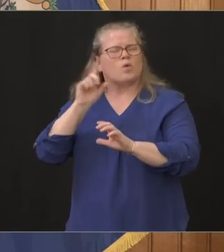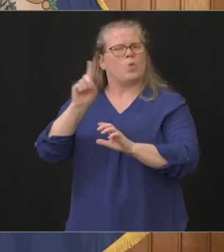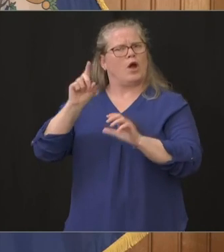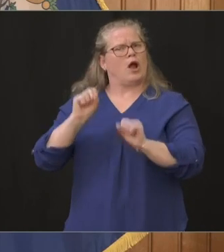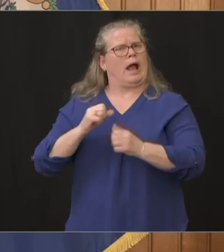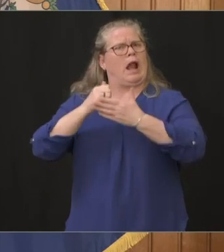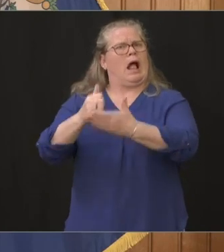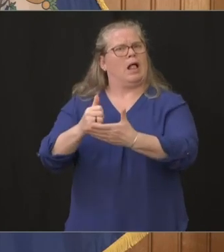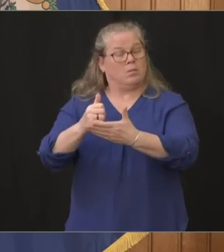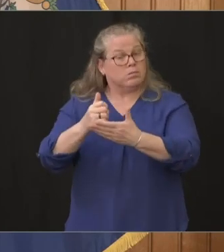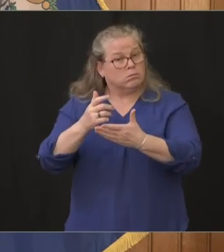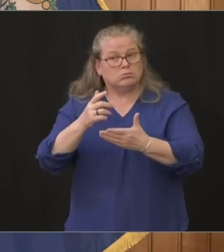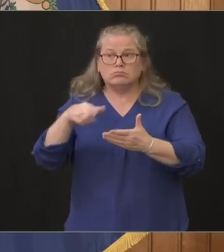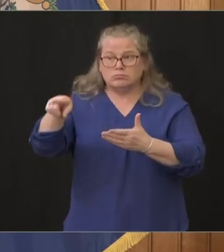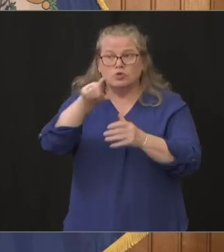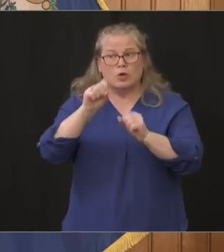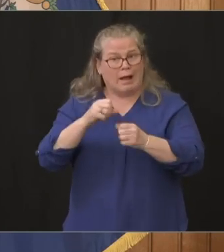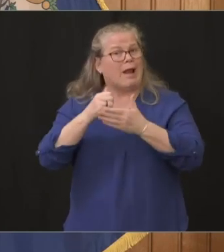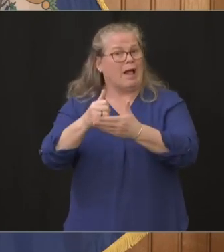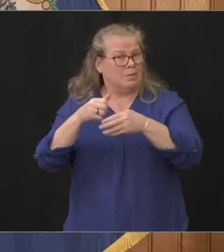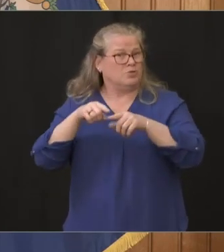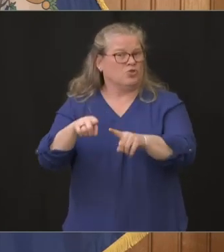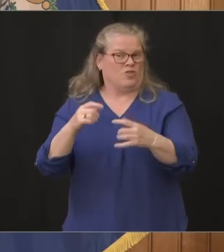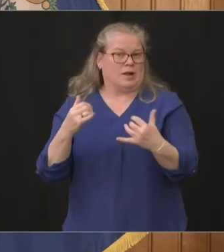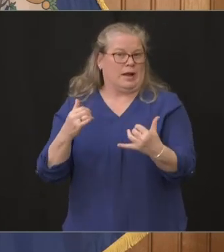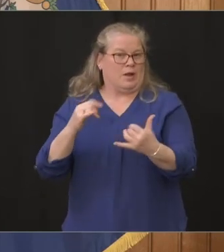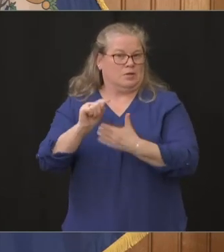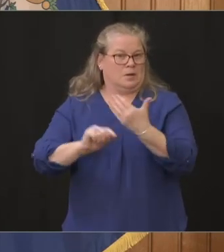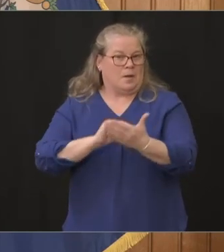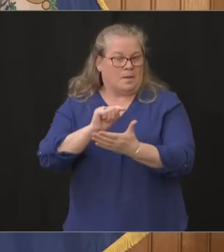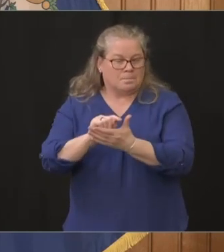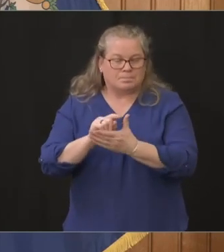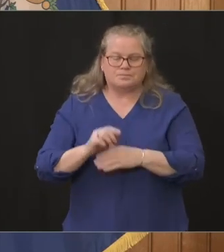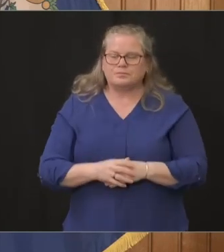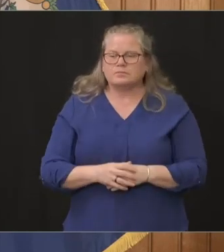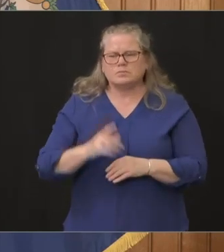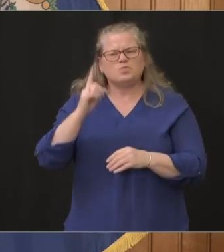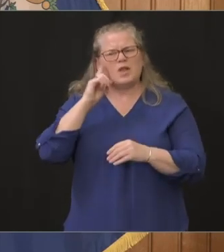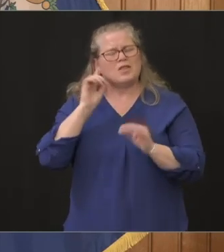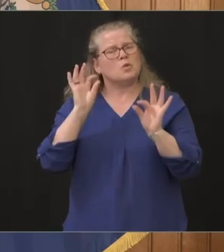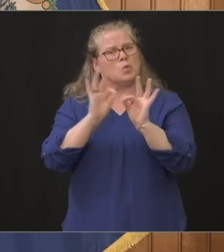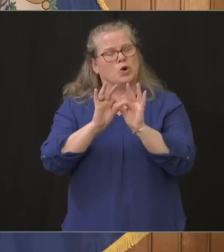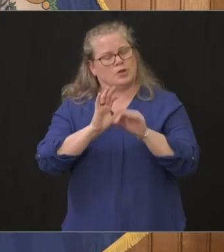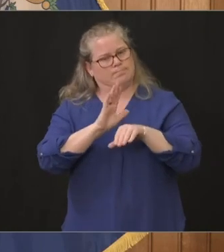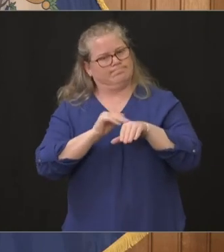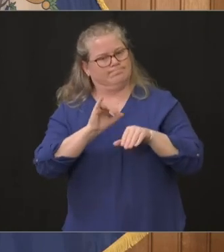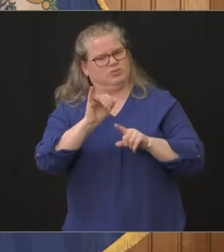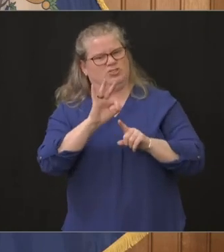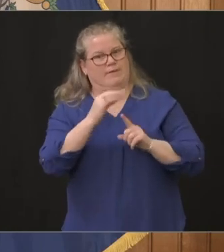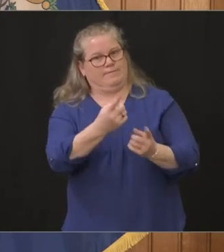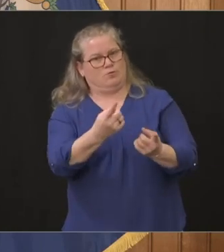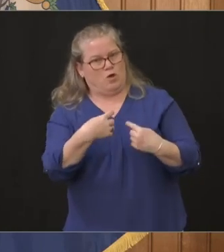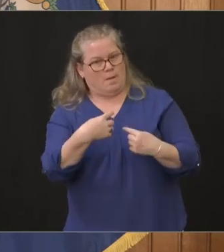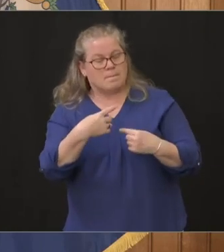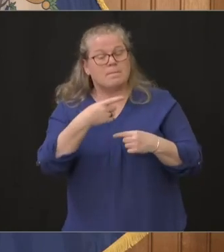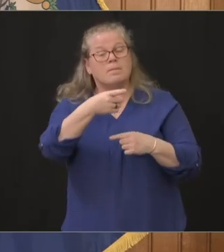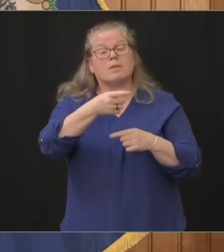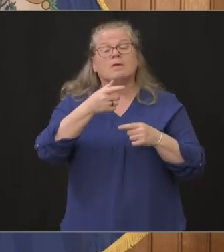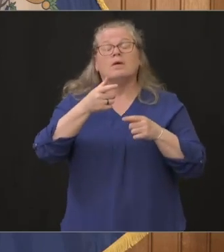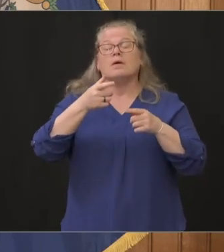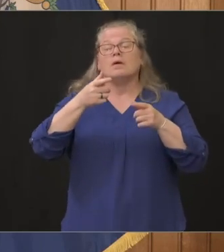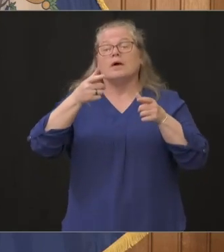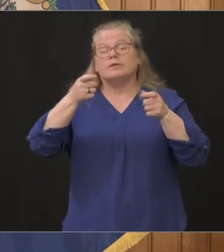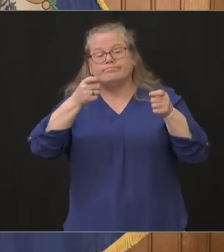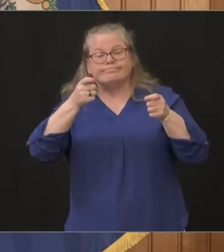you know that I really thought it'd be helpful to have Jeff come Jeff as you know runs Hartford Health they are on the front